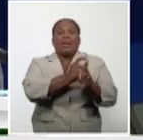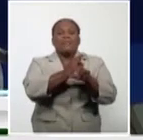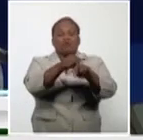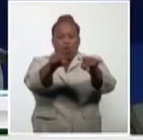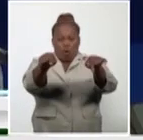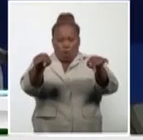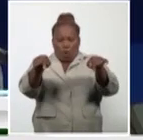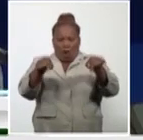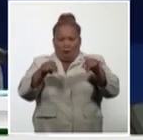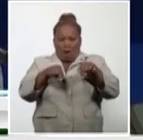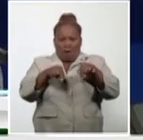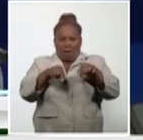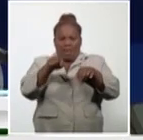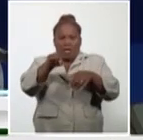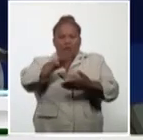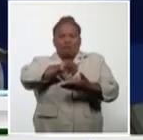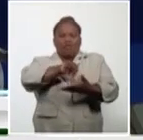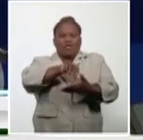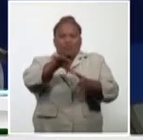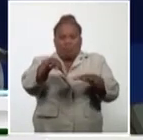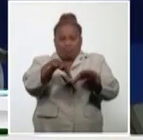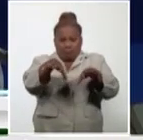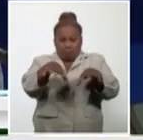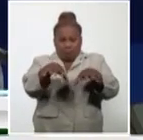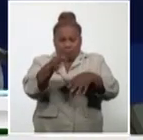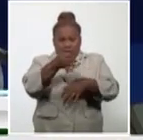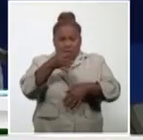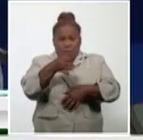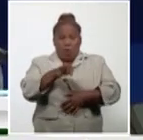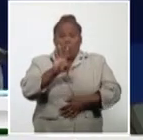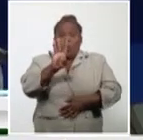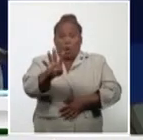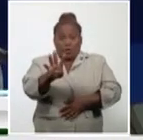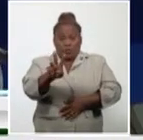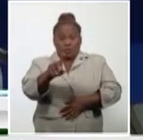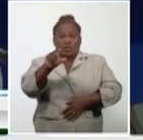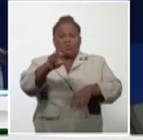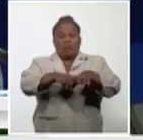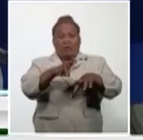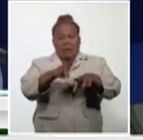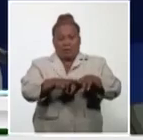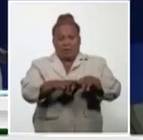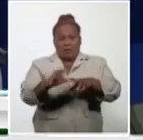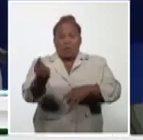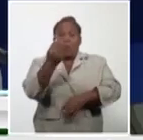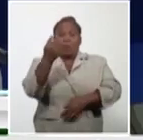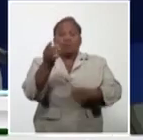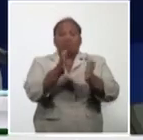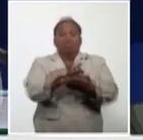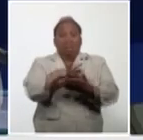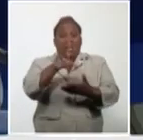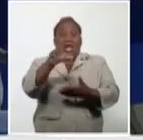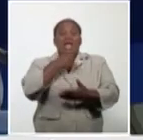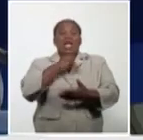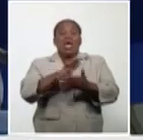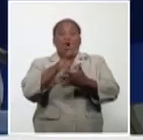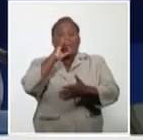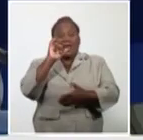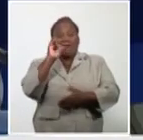municipality. Four in central Havana, and one in San Miguel, and one in San municipality of El Cerro.